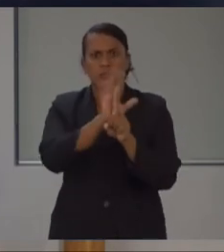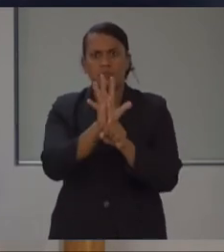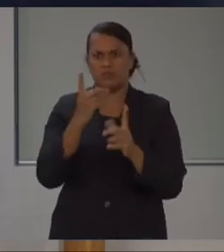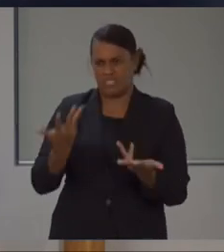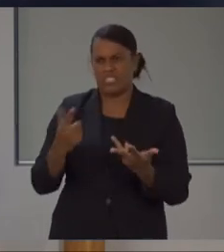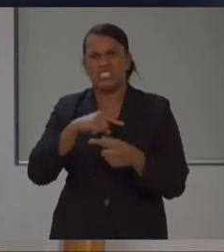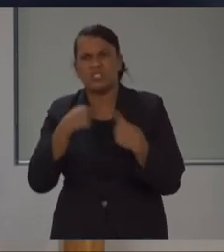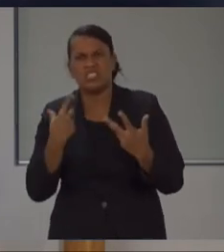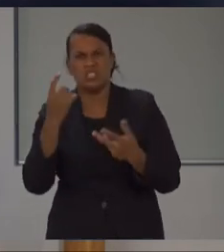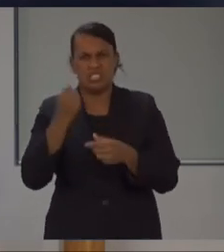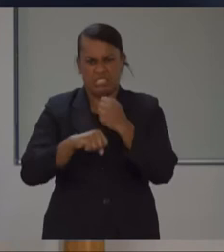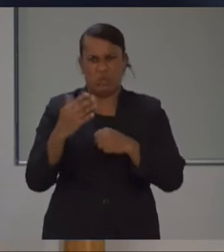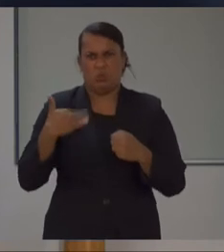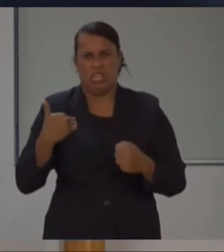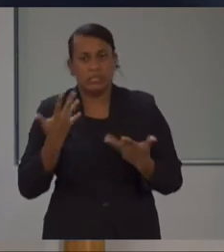cautious about what we do.